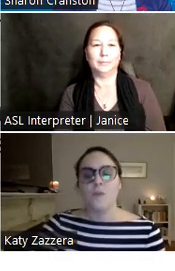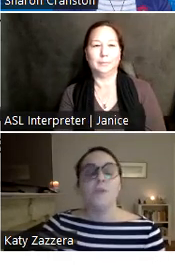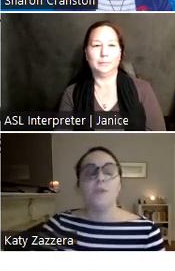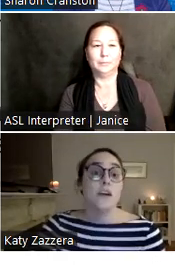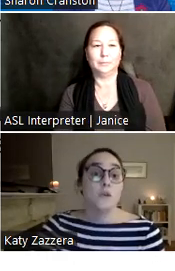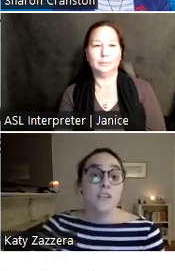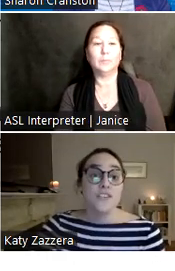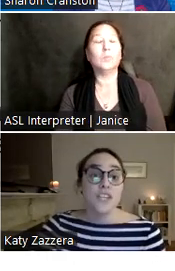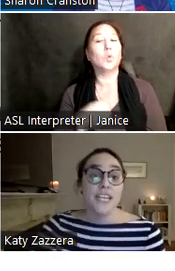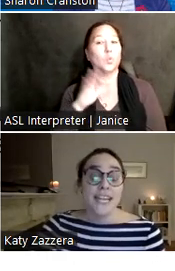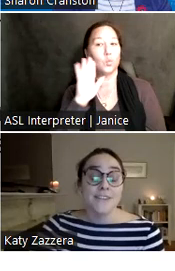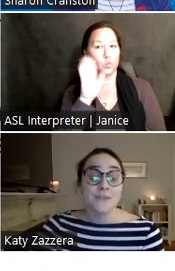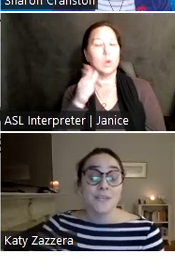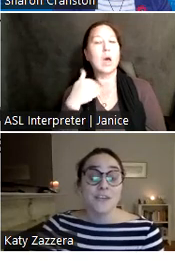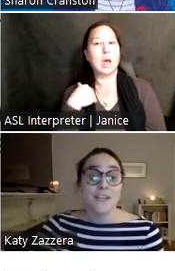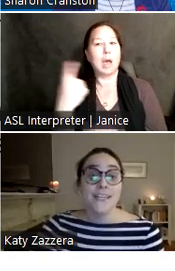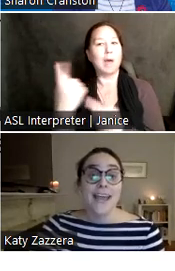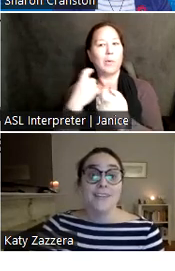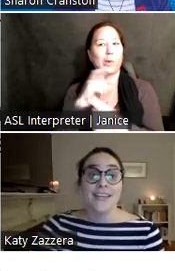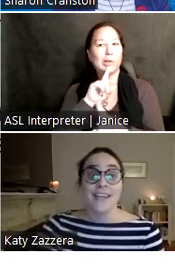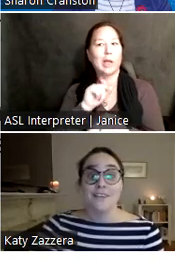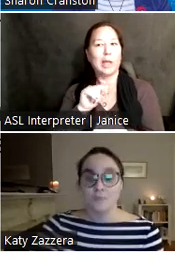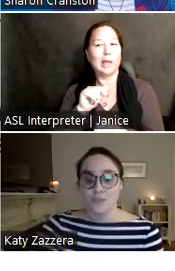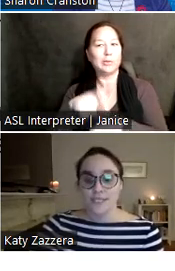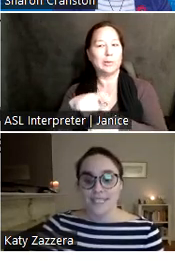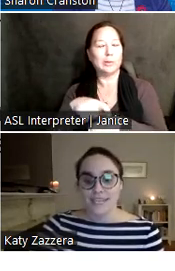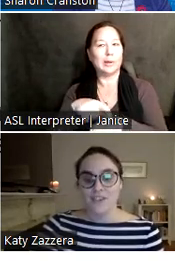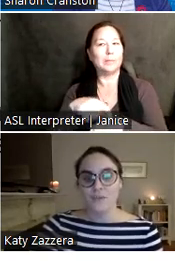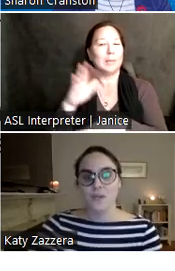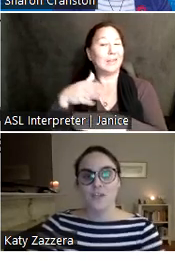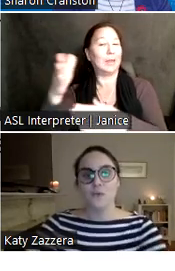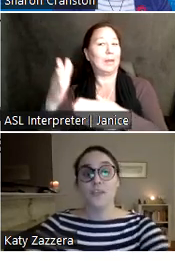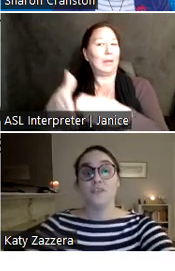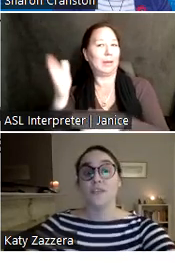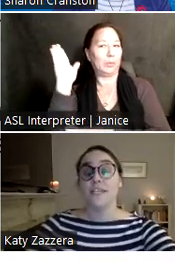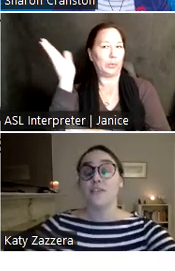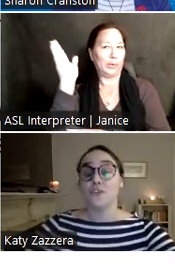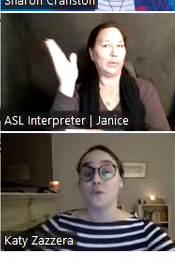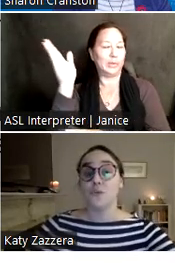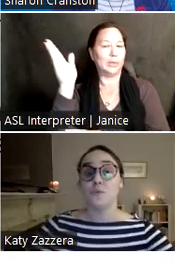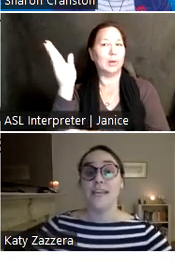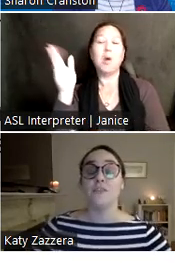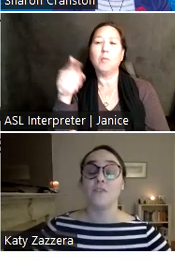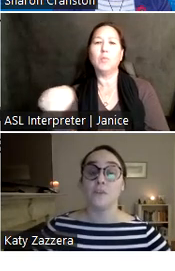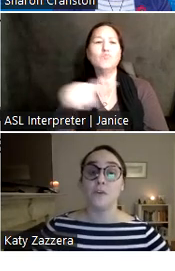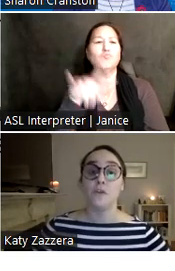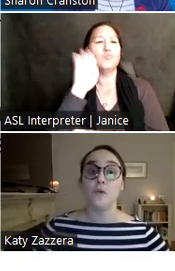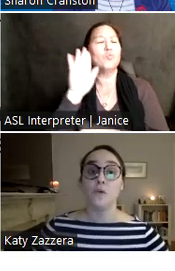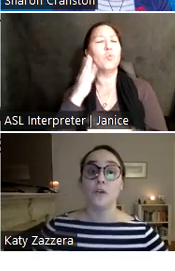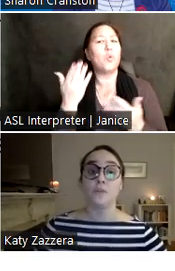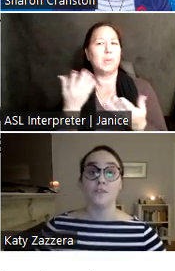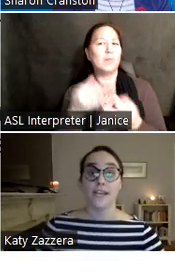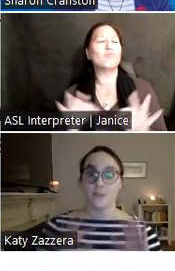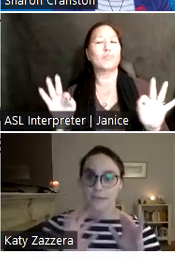We will be having a question and answer period at the end of the presentation where you will be free to make verbal